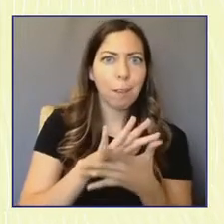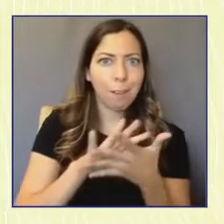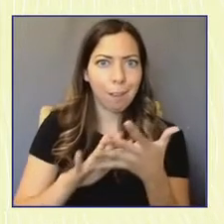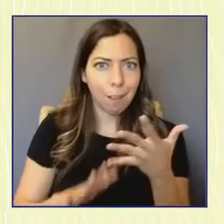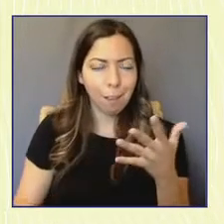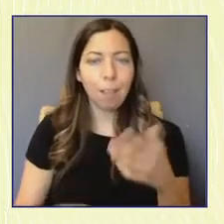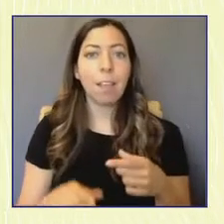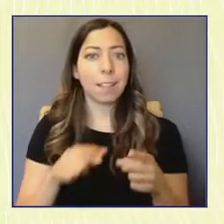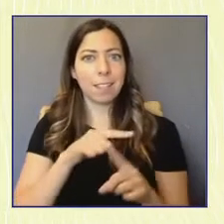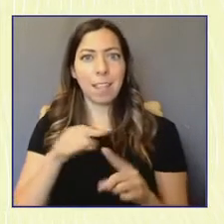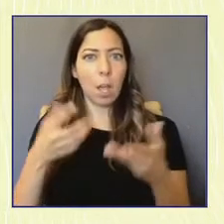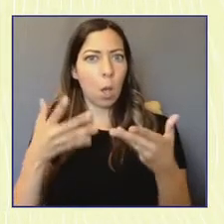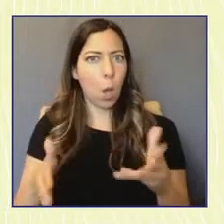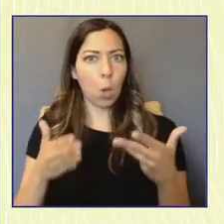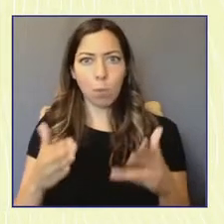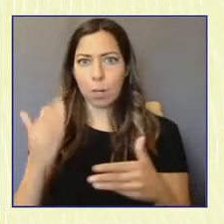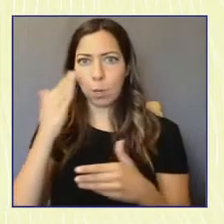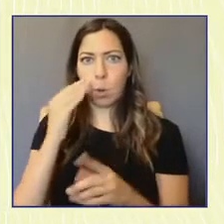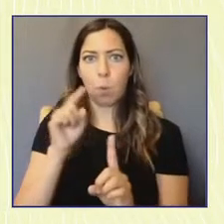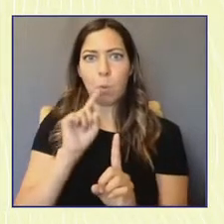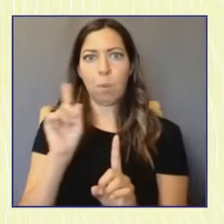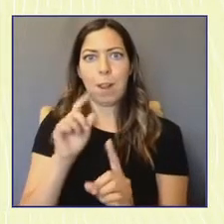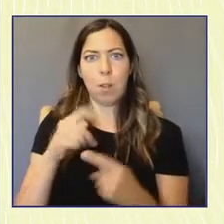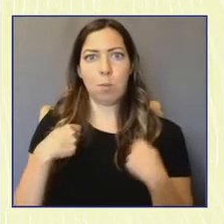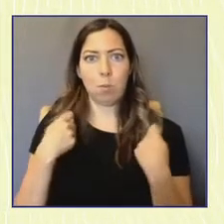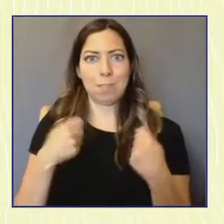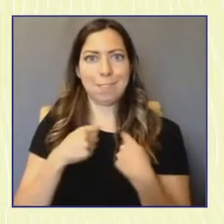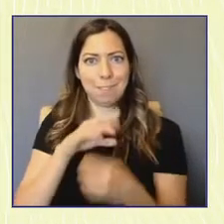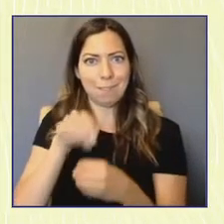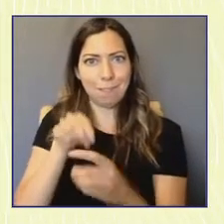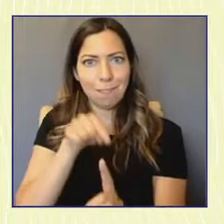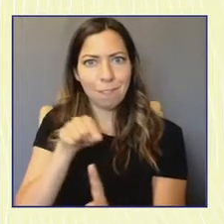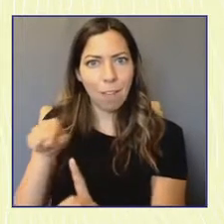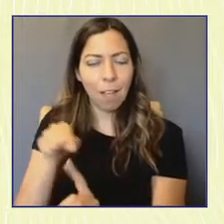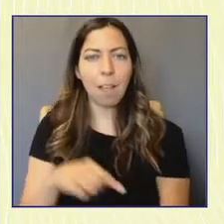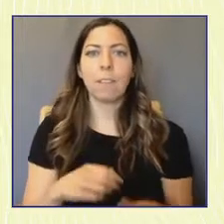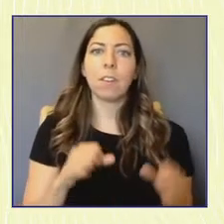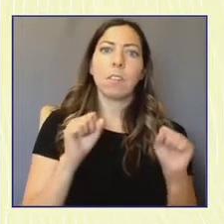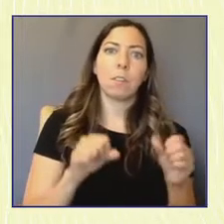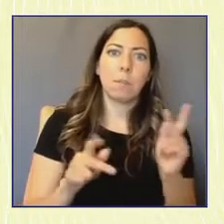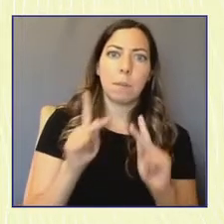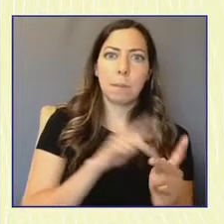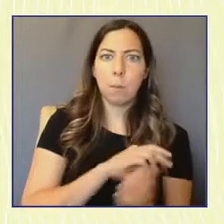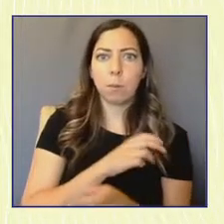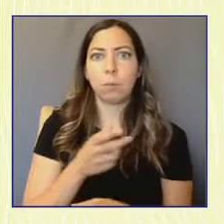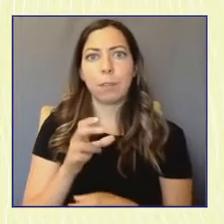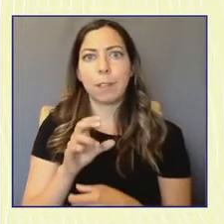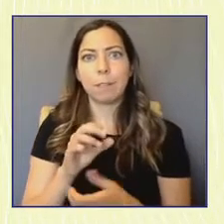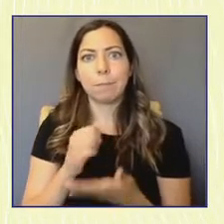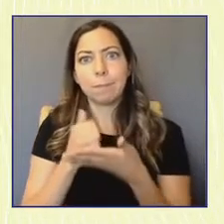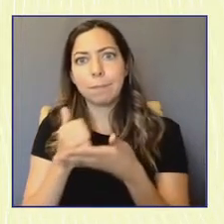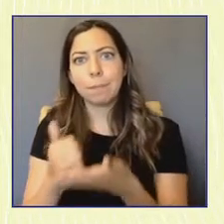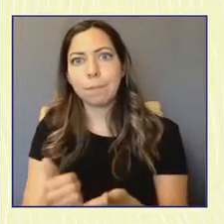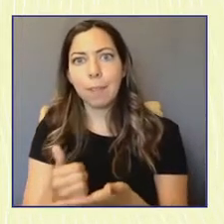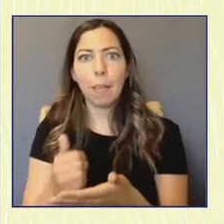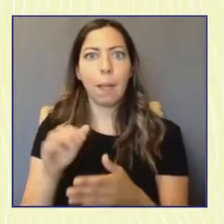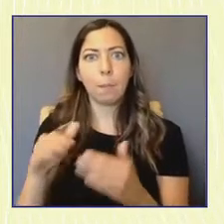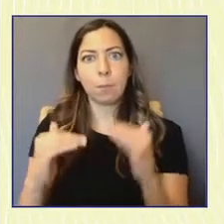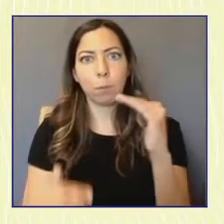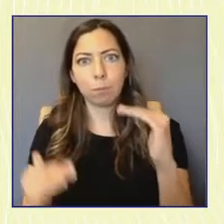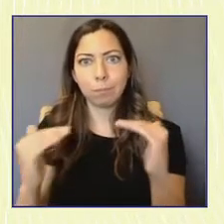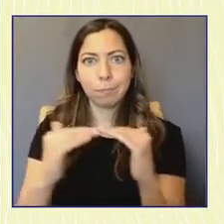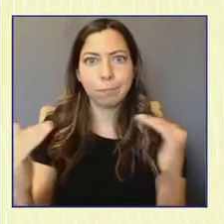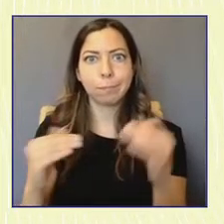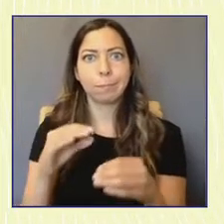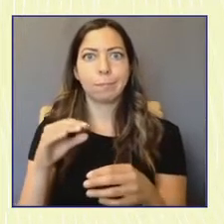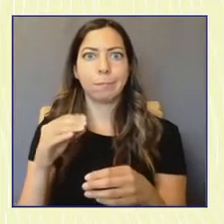community organizations that can integrate civics into their mission, foundations and philanthropists that can support deeper and more equitable voter engagement work